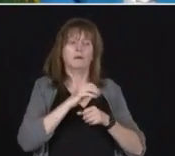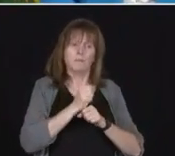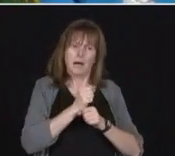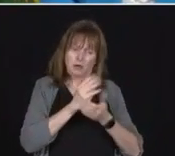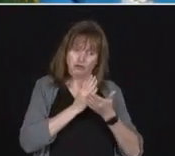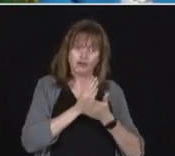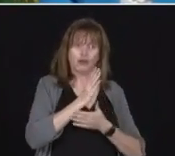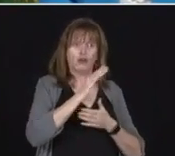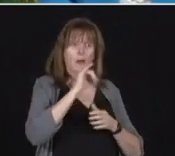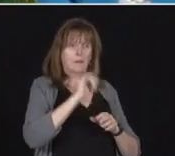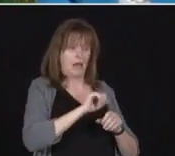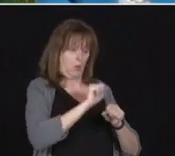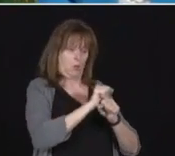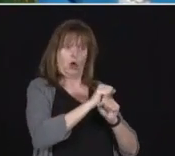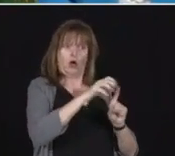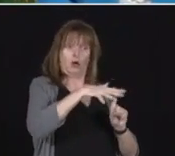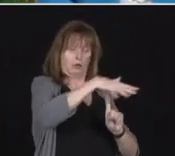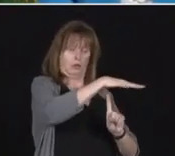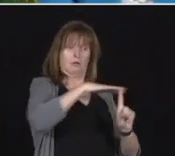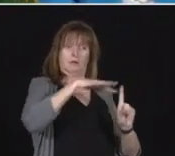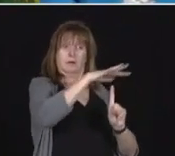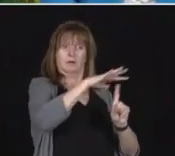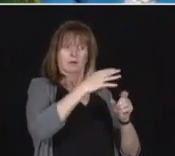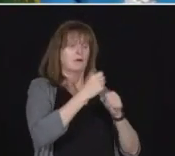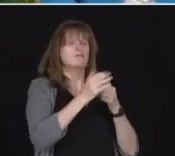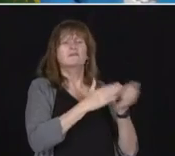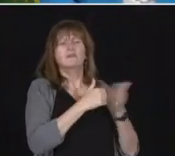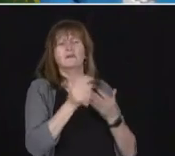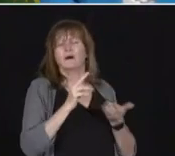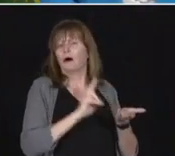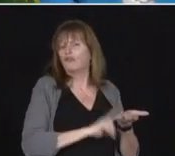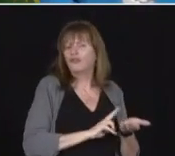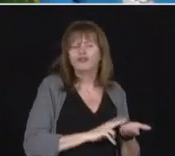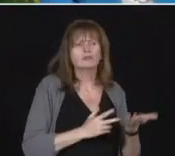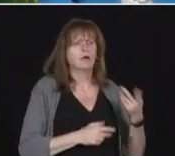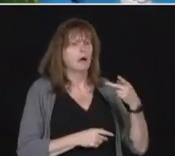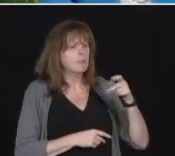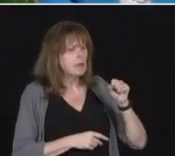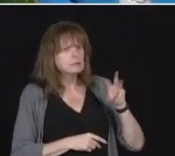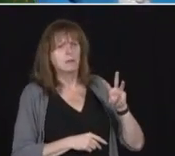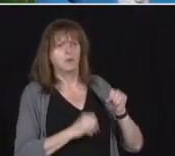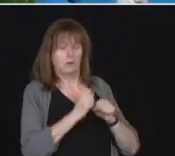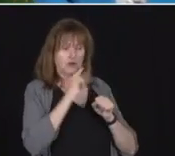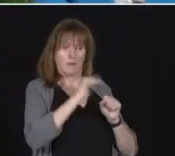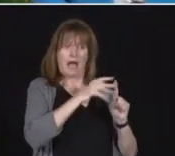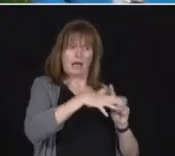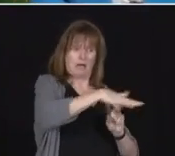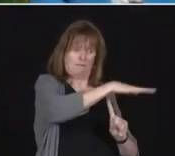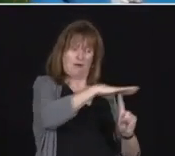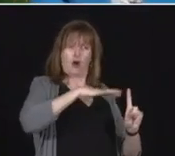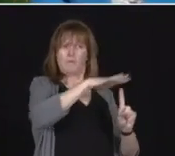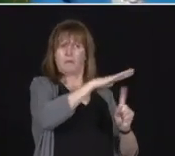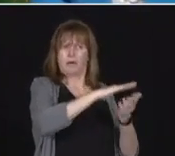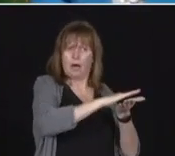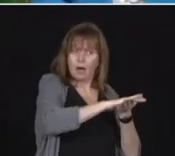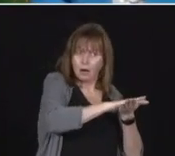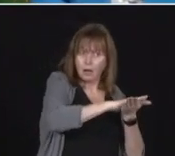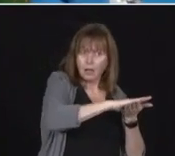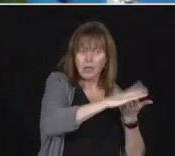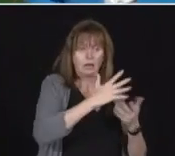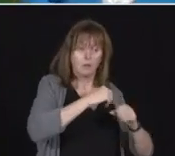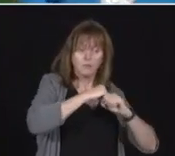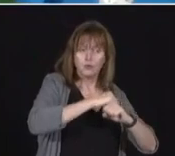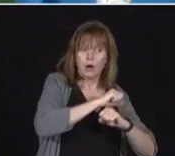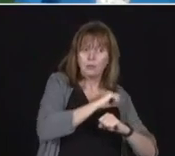people, whether it be nurses or our personal support workers. It has to be a clean environment, both for their sakes as well as for the